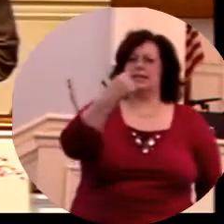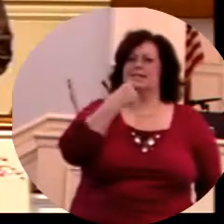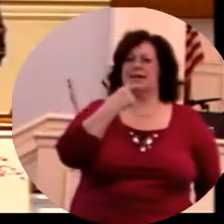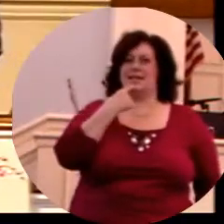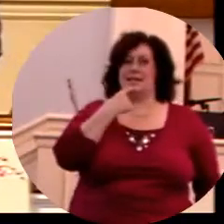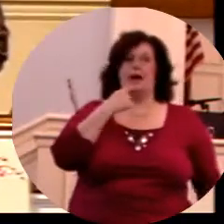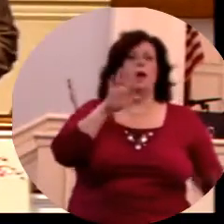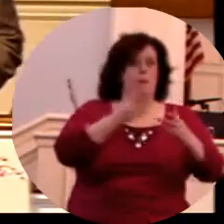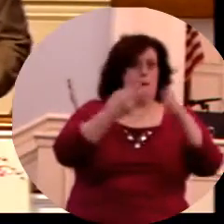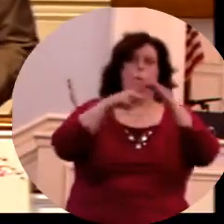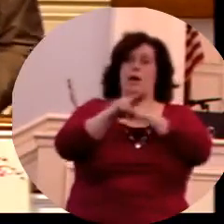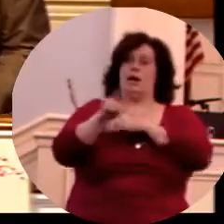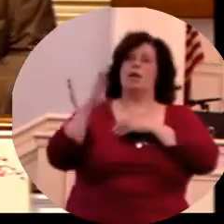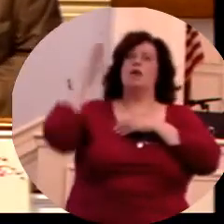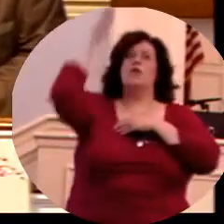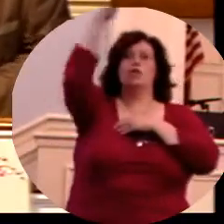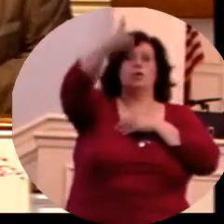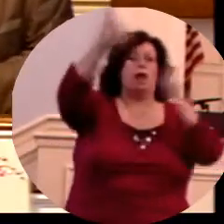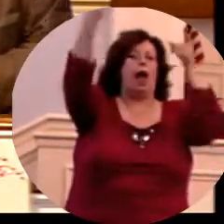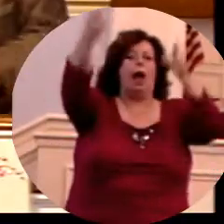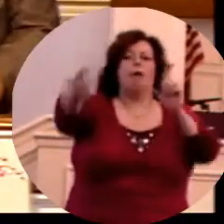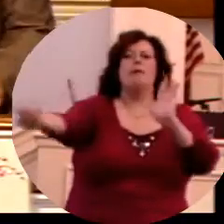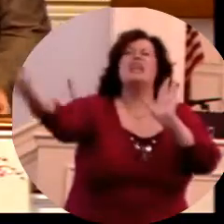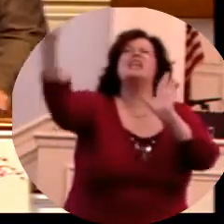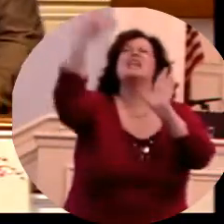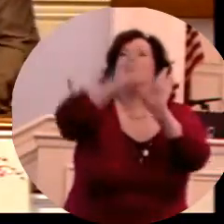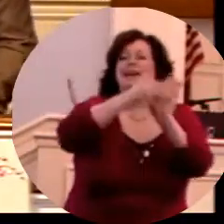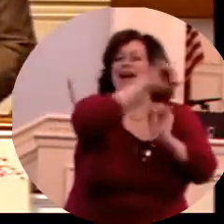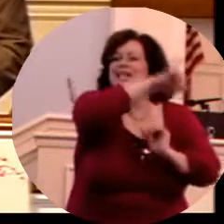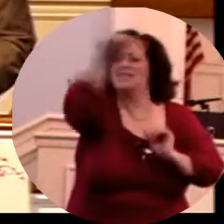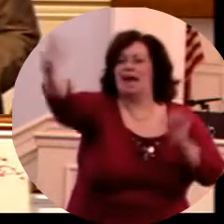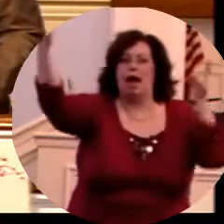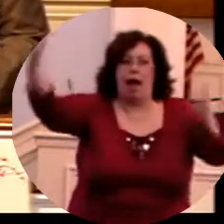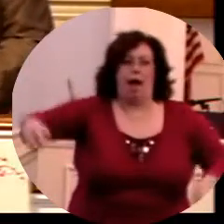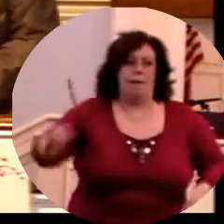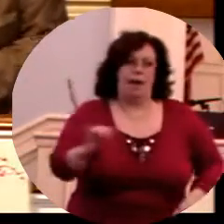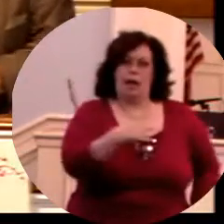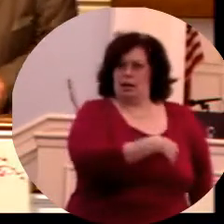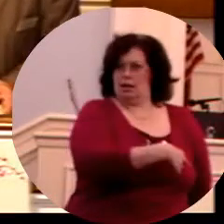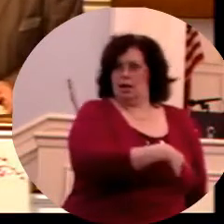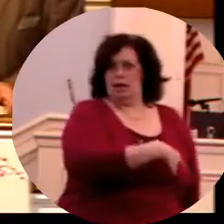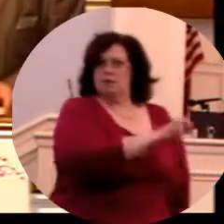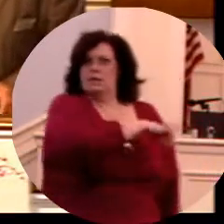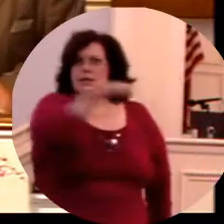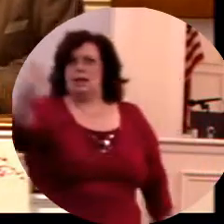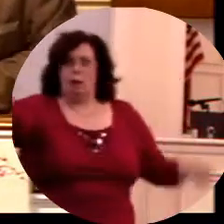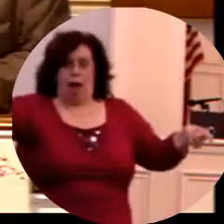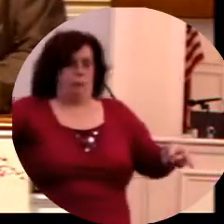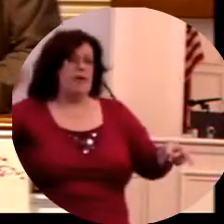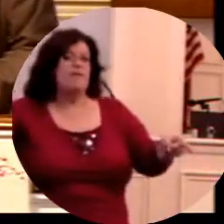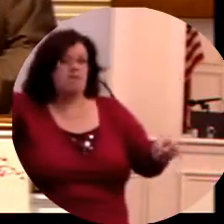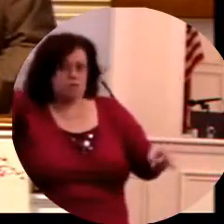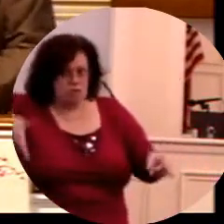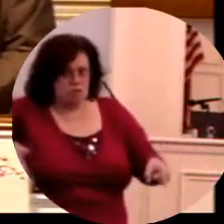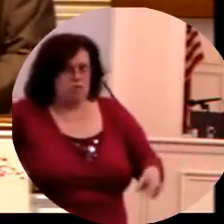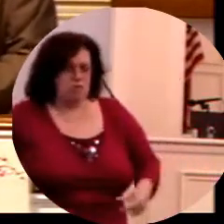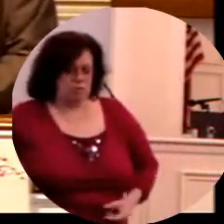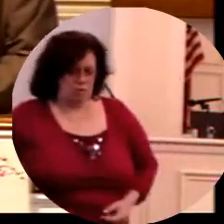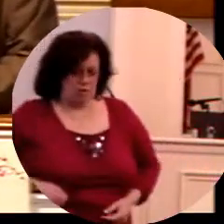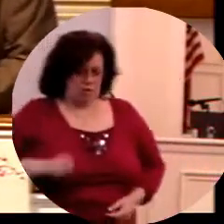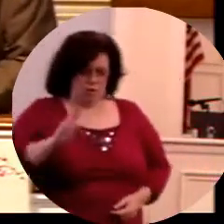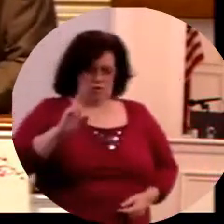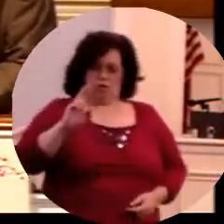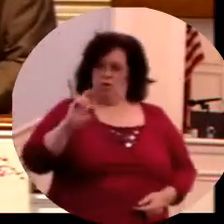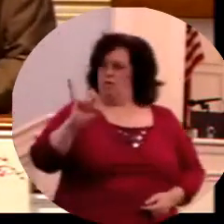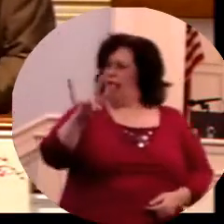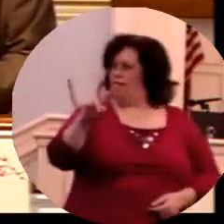tells us that this would happen in the last days. Hold your place, and we'll go back and forth. I want you to turn to Revelation chapter